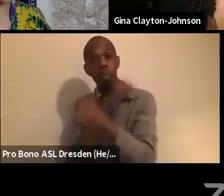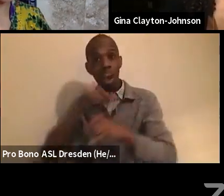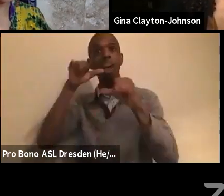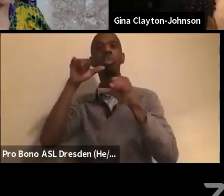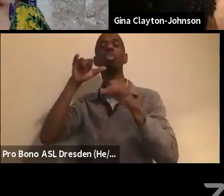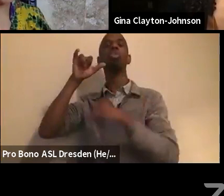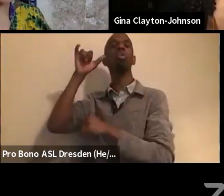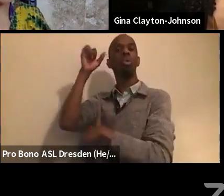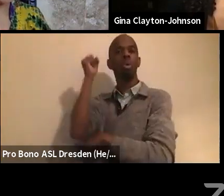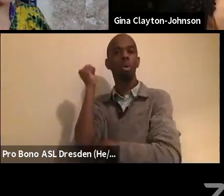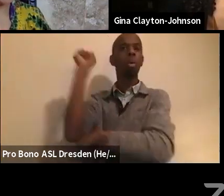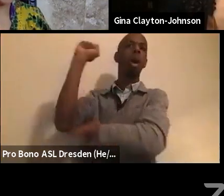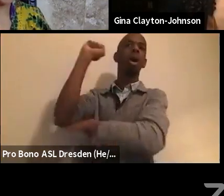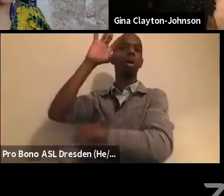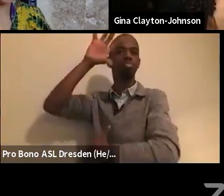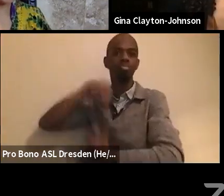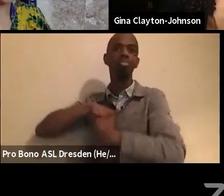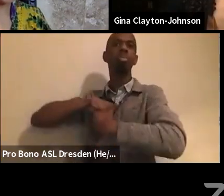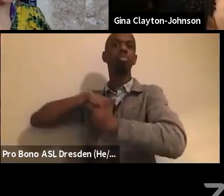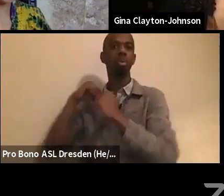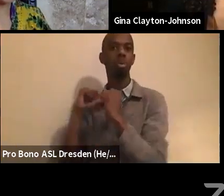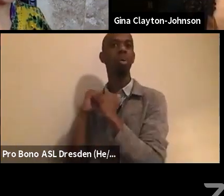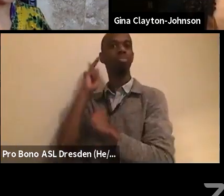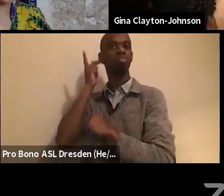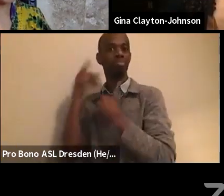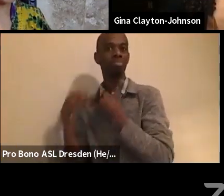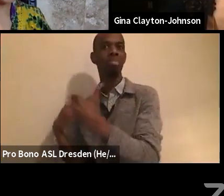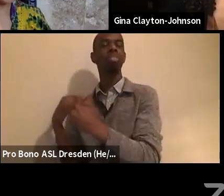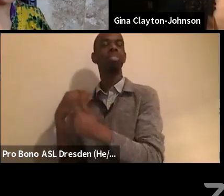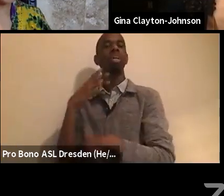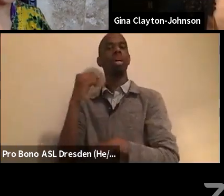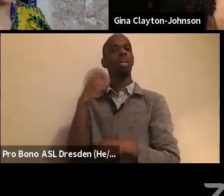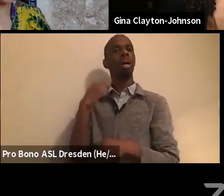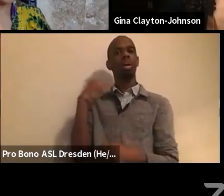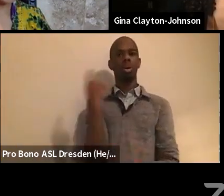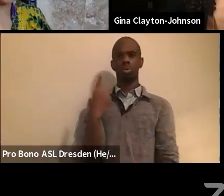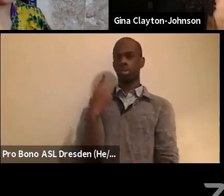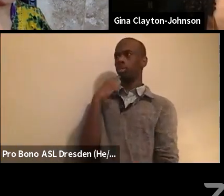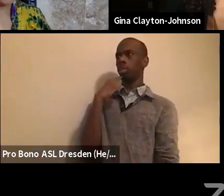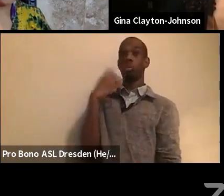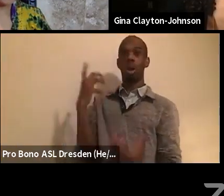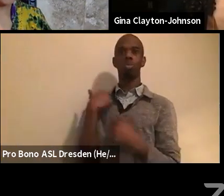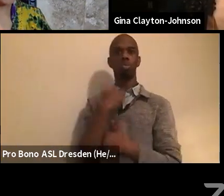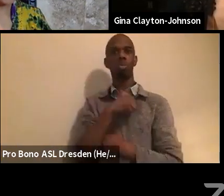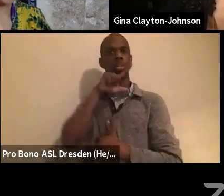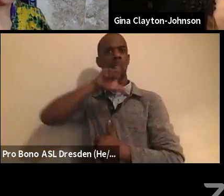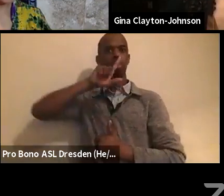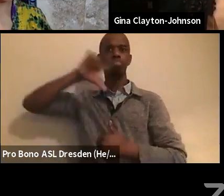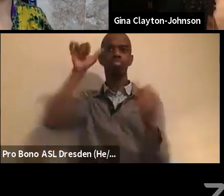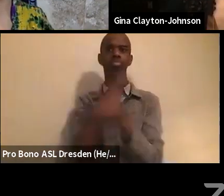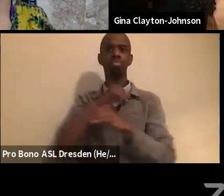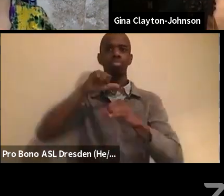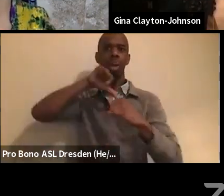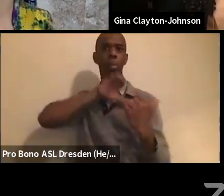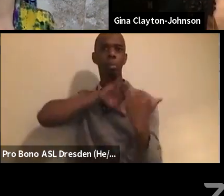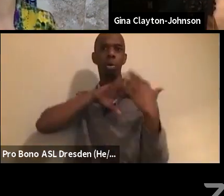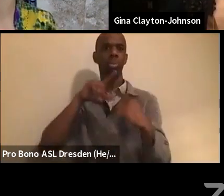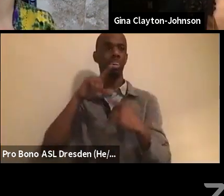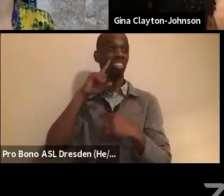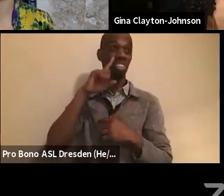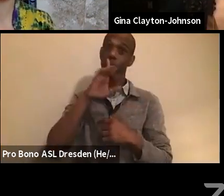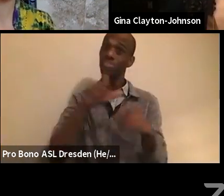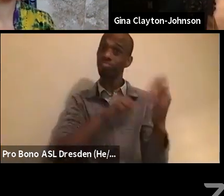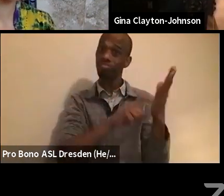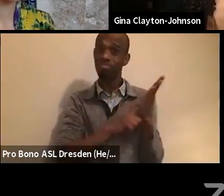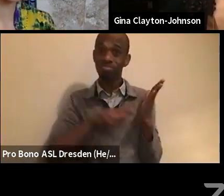um, in this work. Uh, it's absolutely necessary. I think when you abandon, um, the idea,